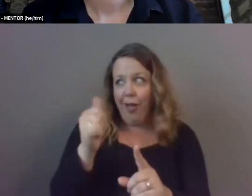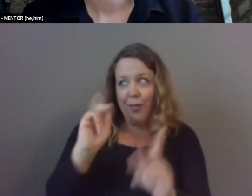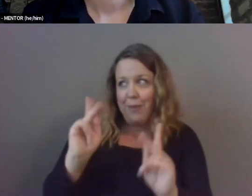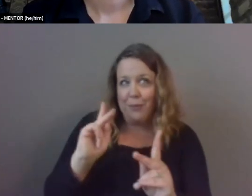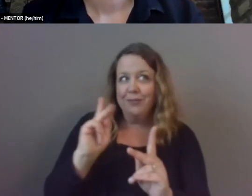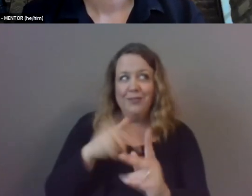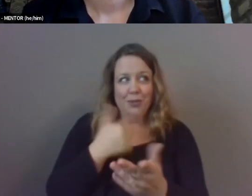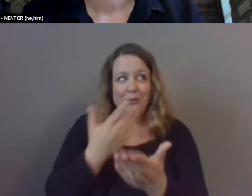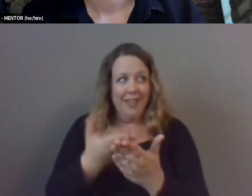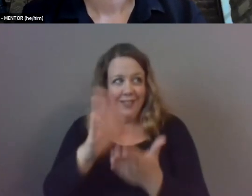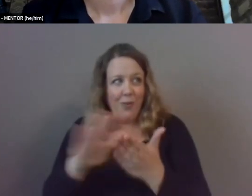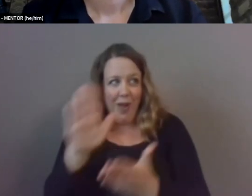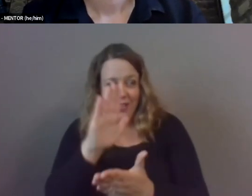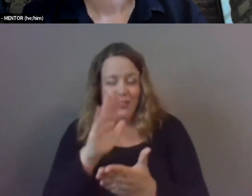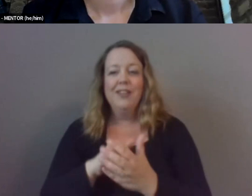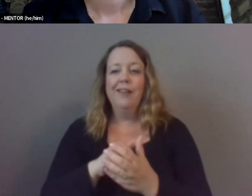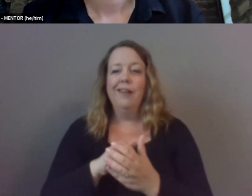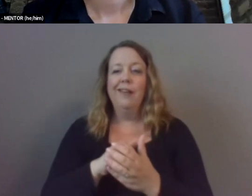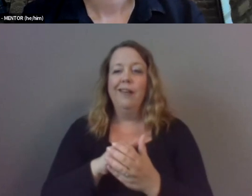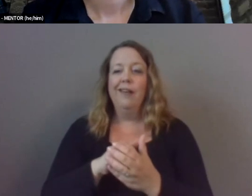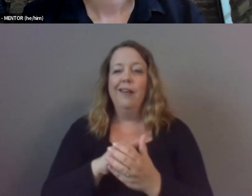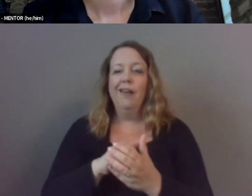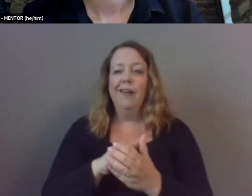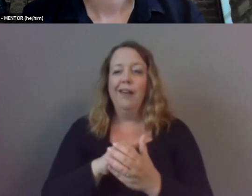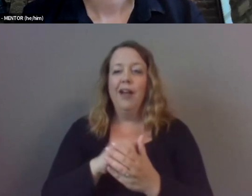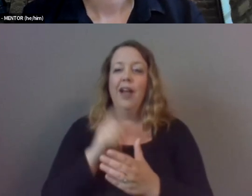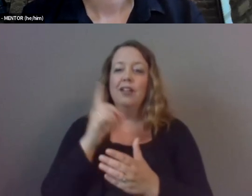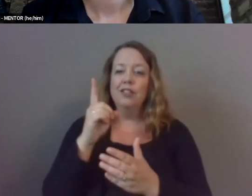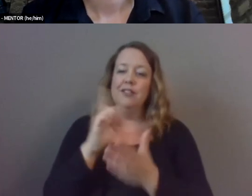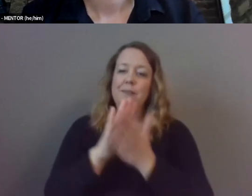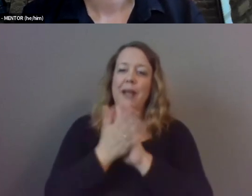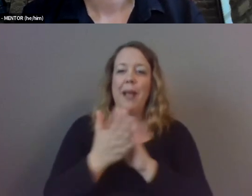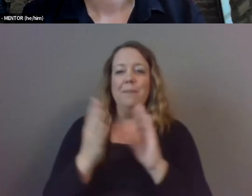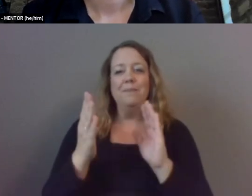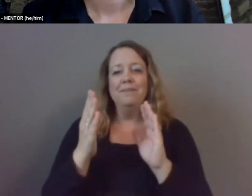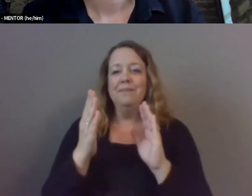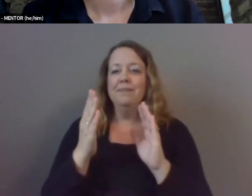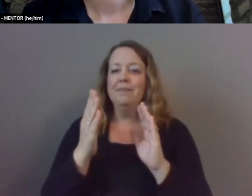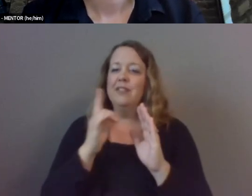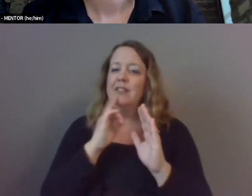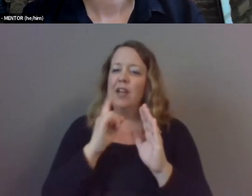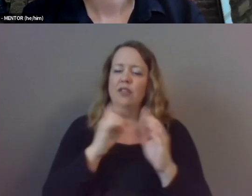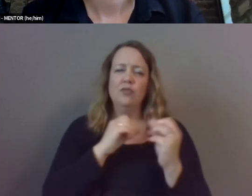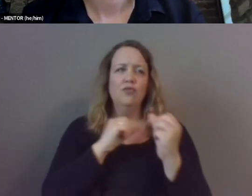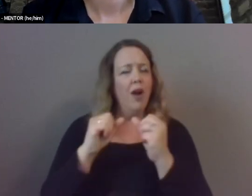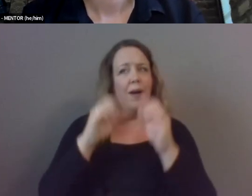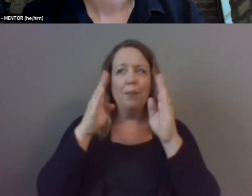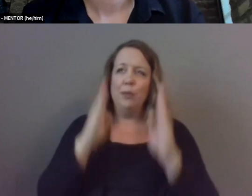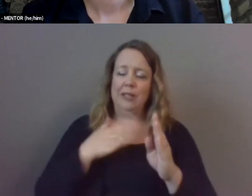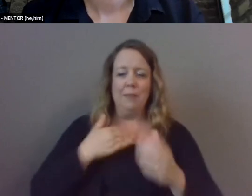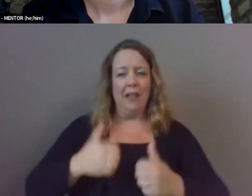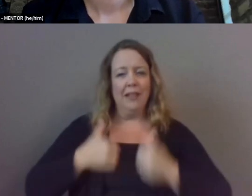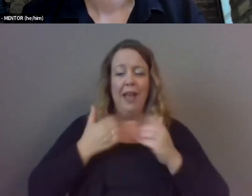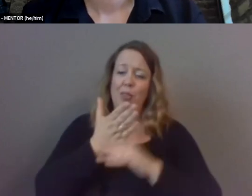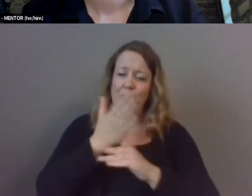and she became like so such a pillar in my life through that experience and